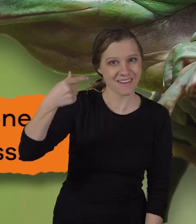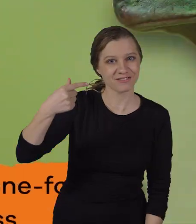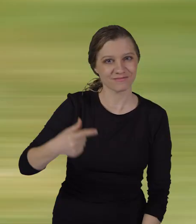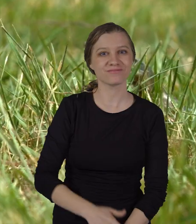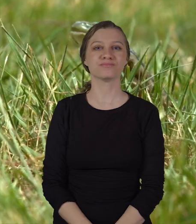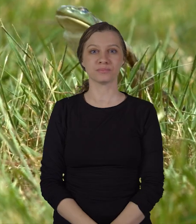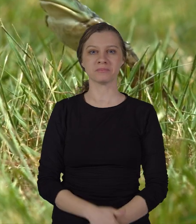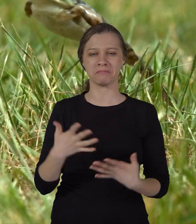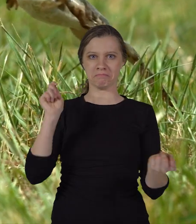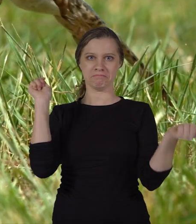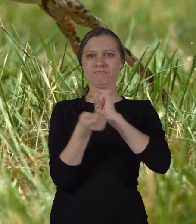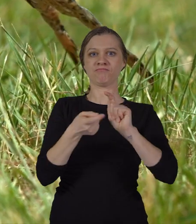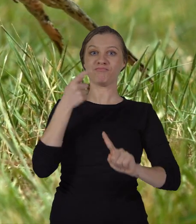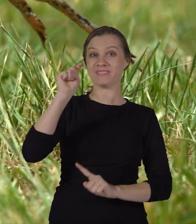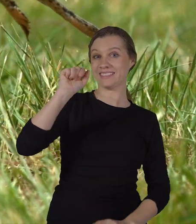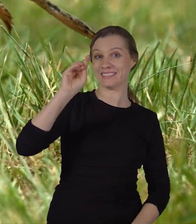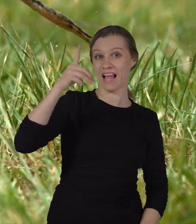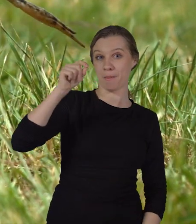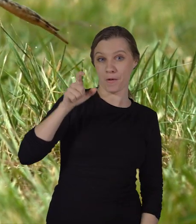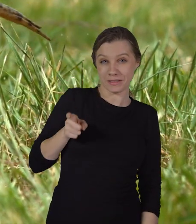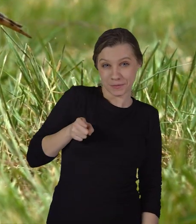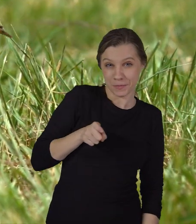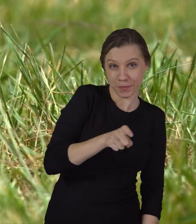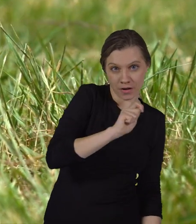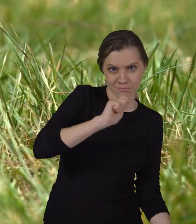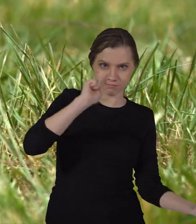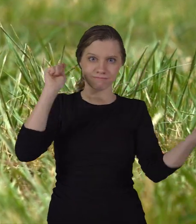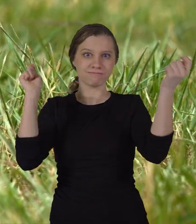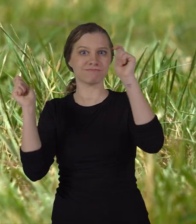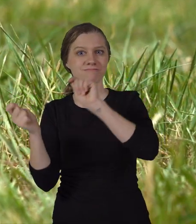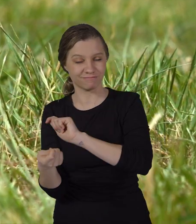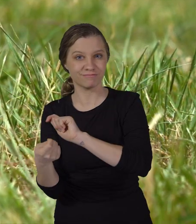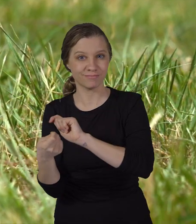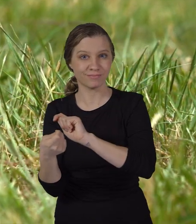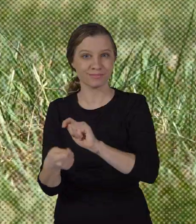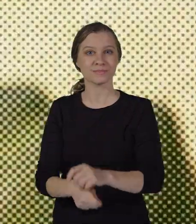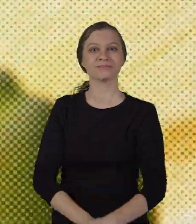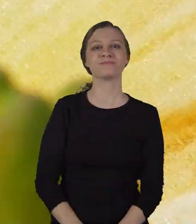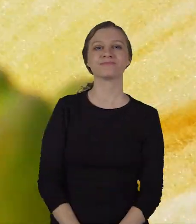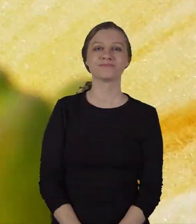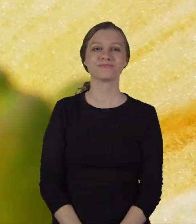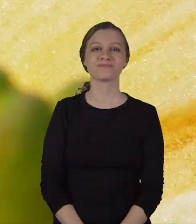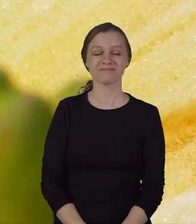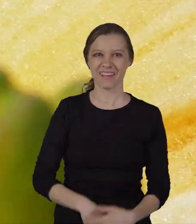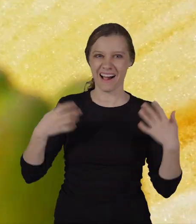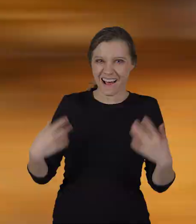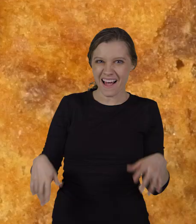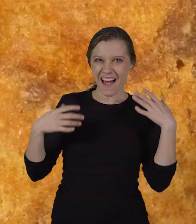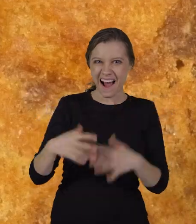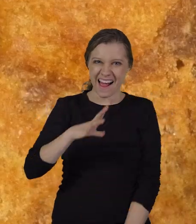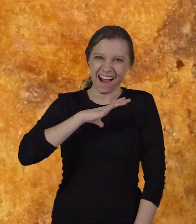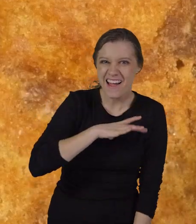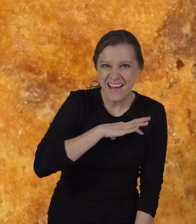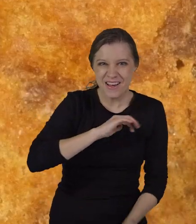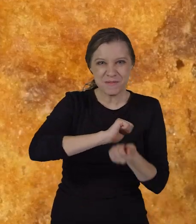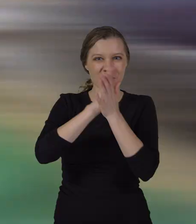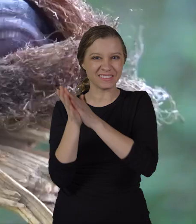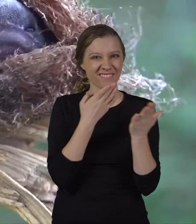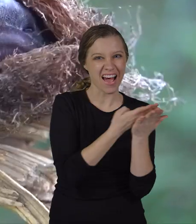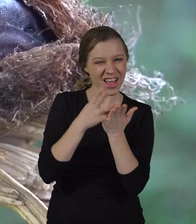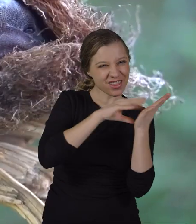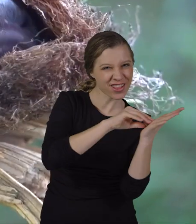that is a big change from when it was a tadpole wow we have learned some majestic